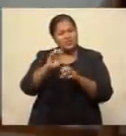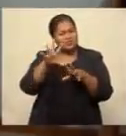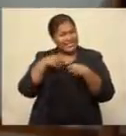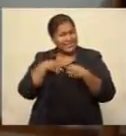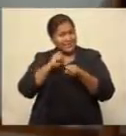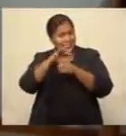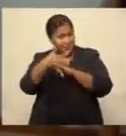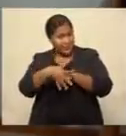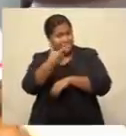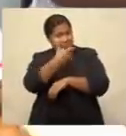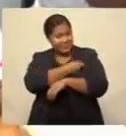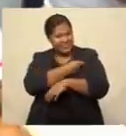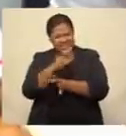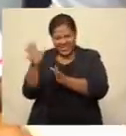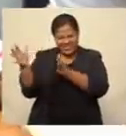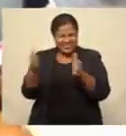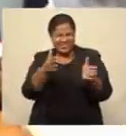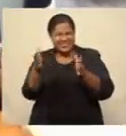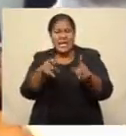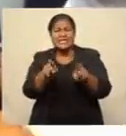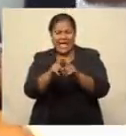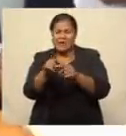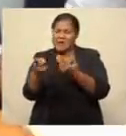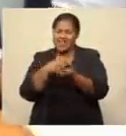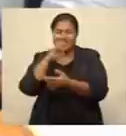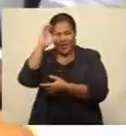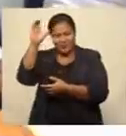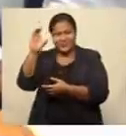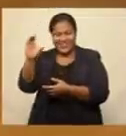vaccine in batches similar to other countries.